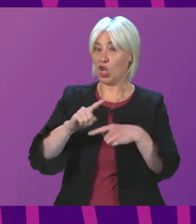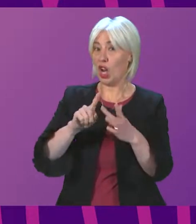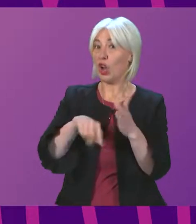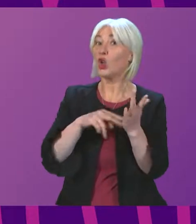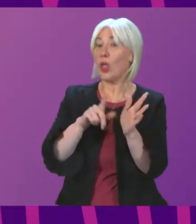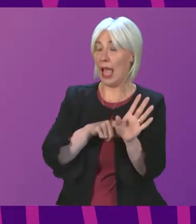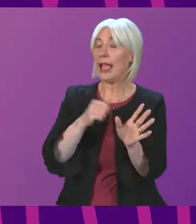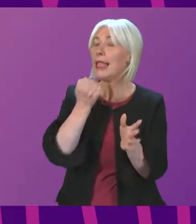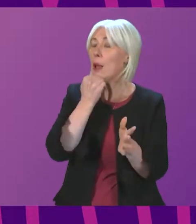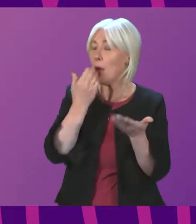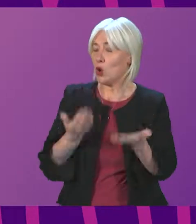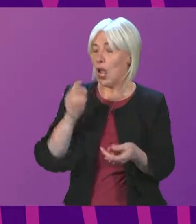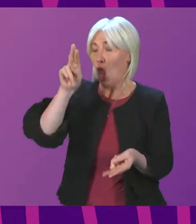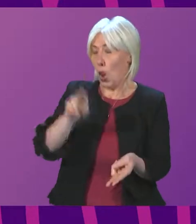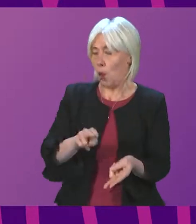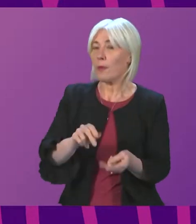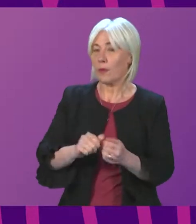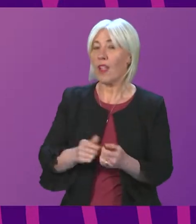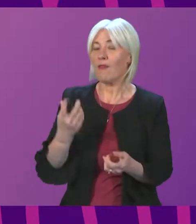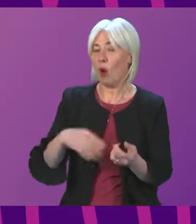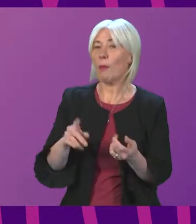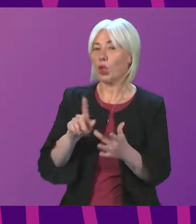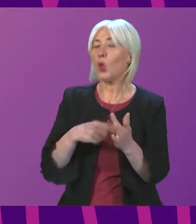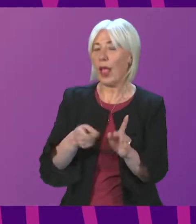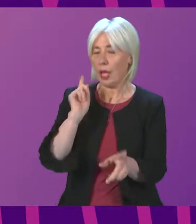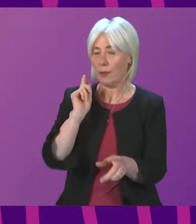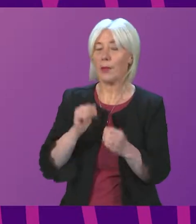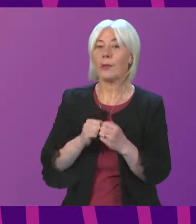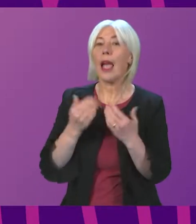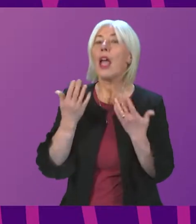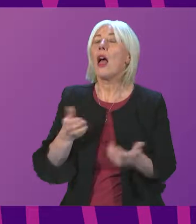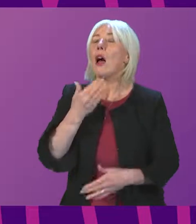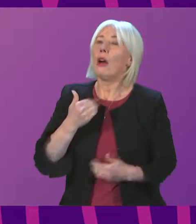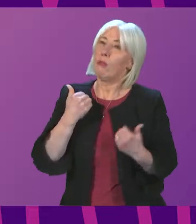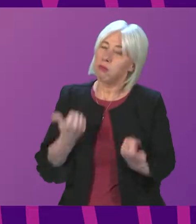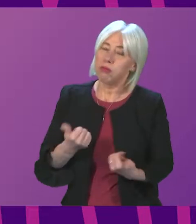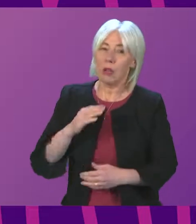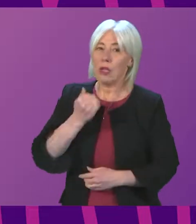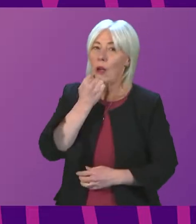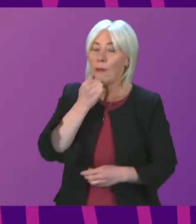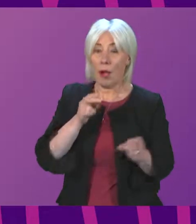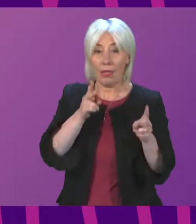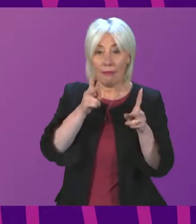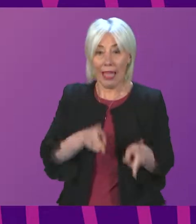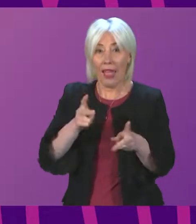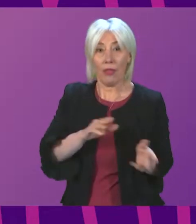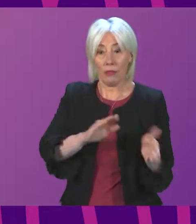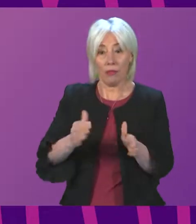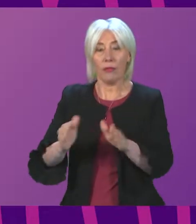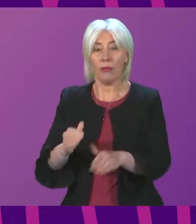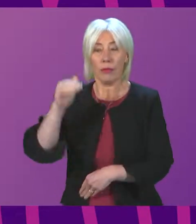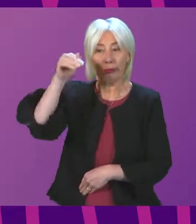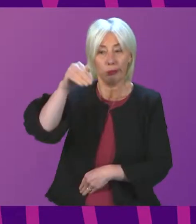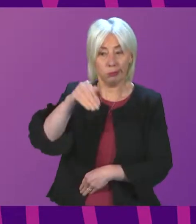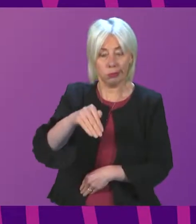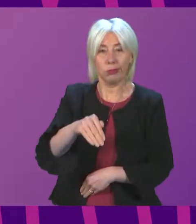last year. And we are also now, thankfully, starting to see a decline in the number of deaths of people with COVID. So these